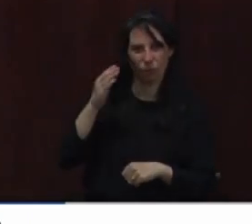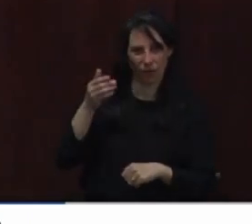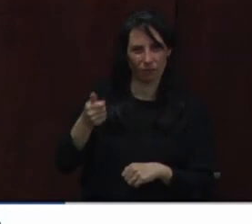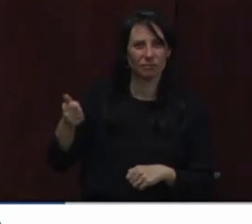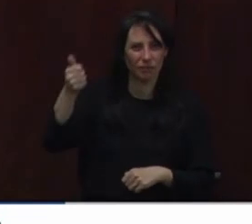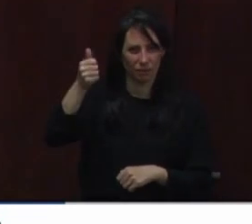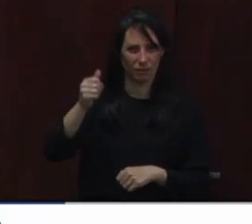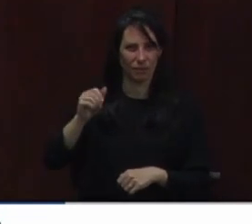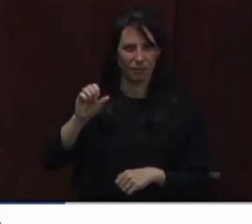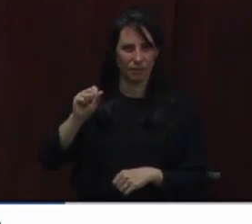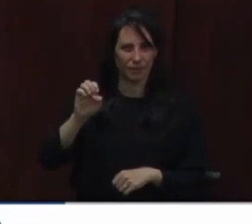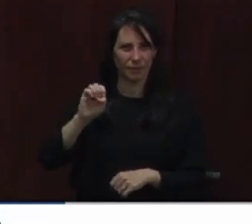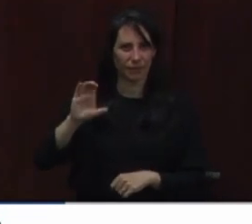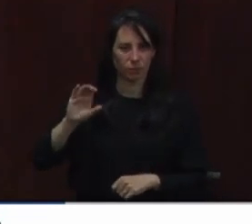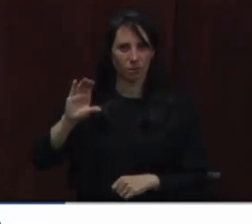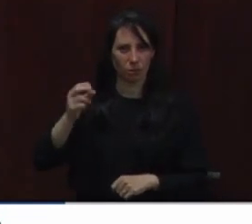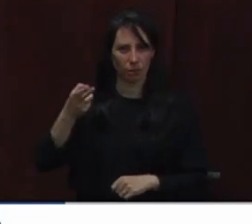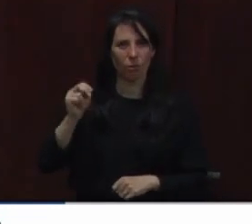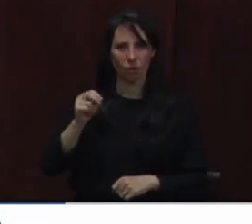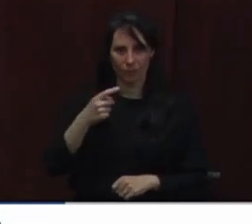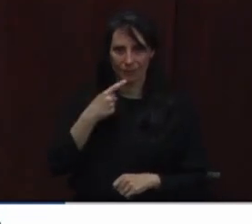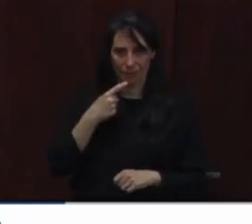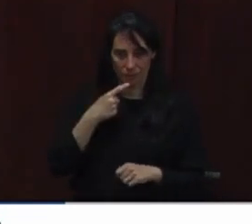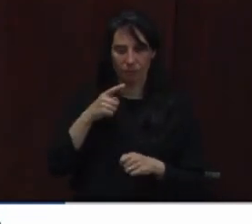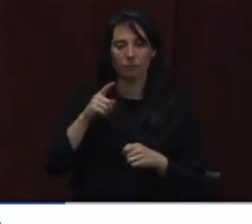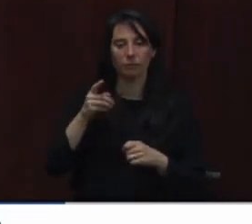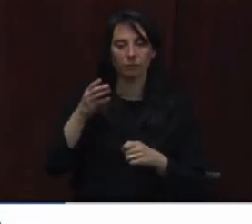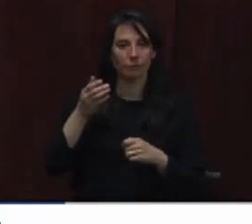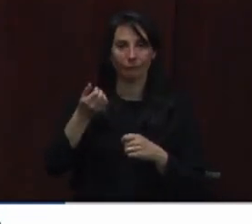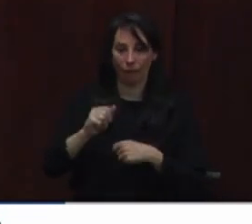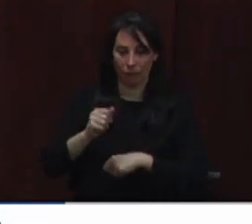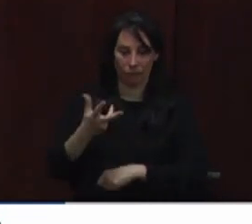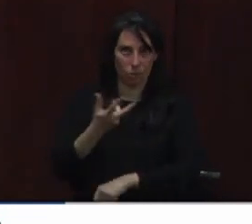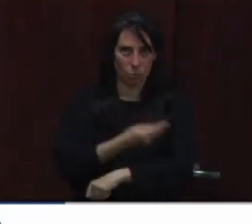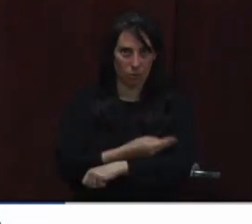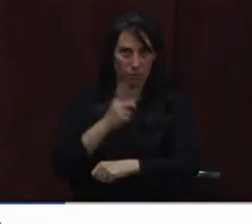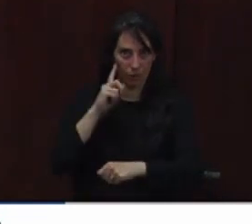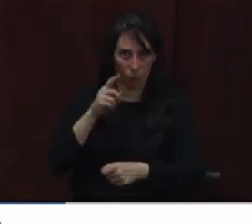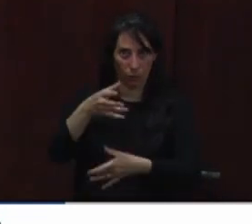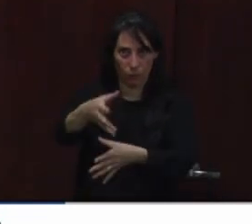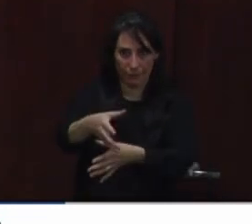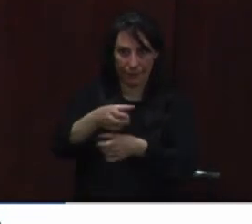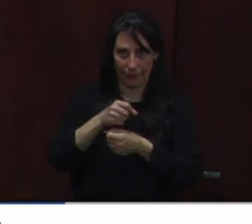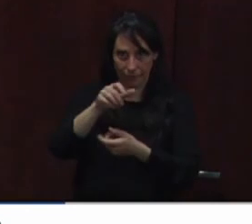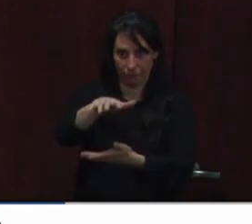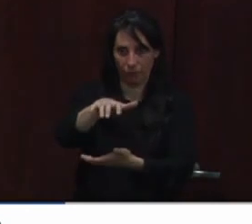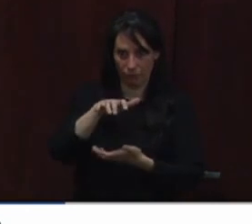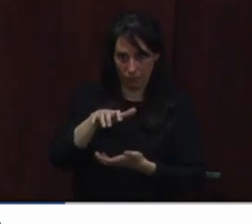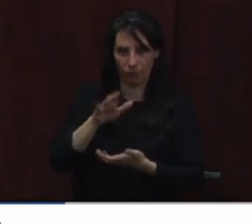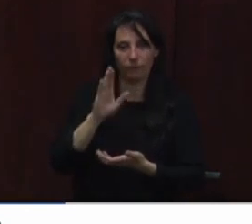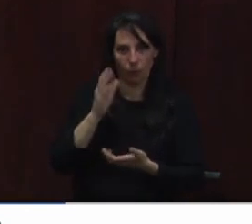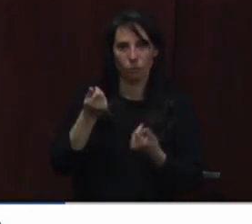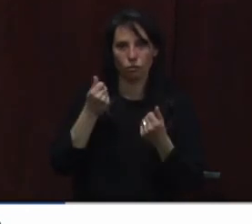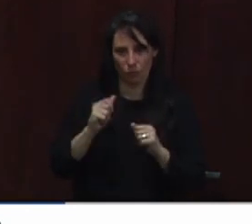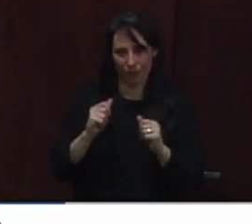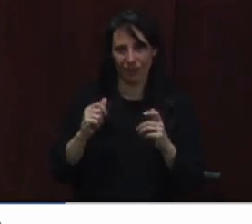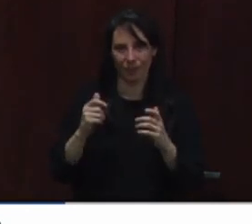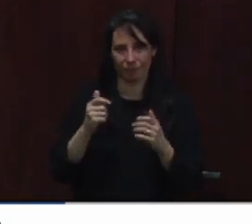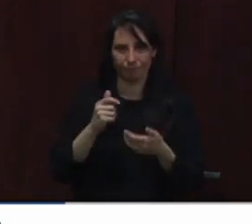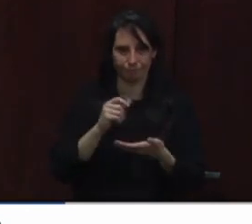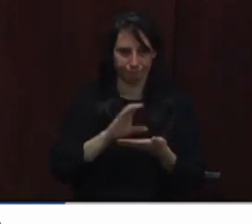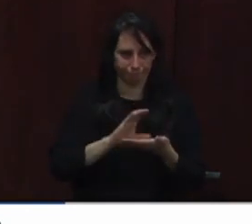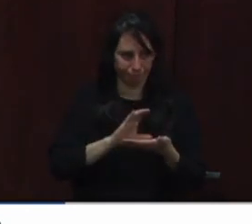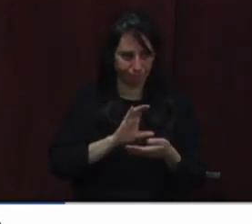about future allocations to the state being divided up by the bulk of it going out equitably to jurisdictions